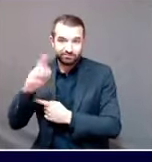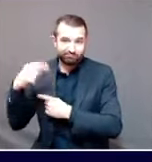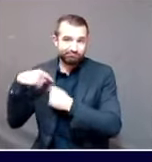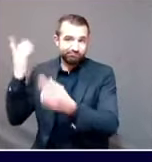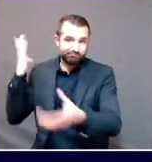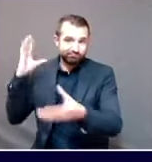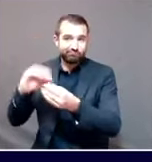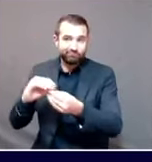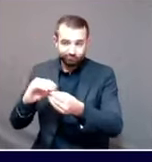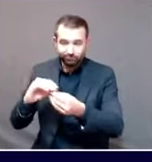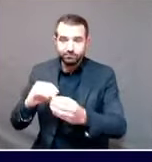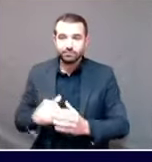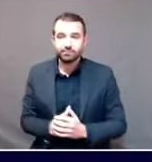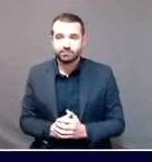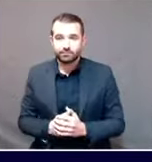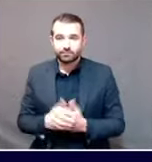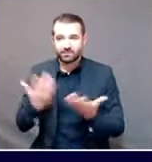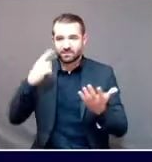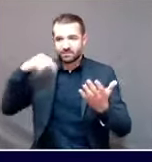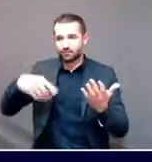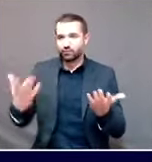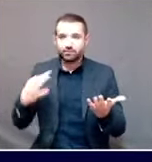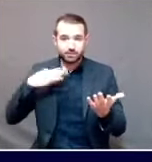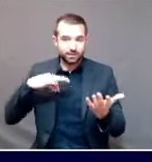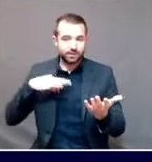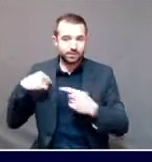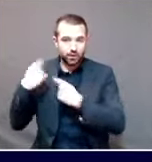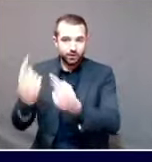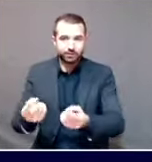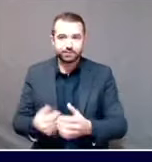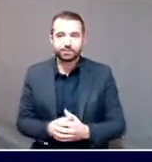in Maine since we began our work.